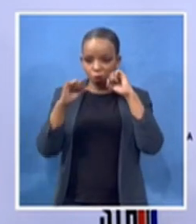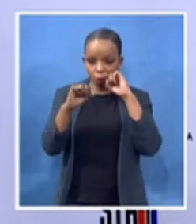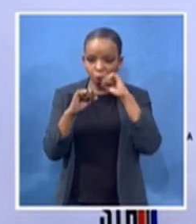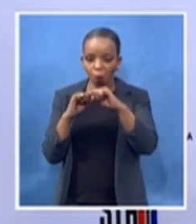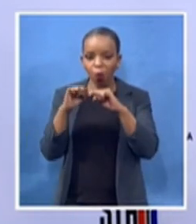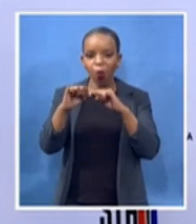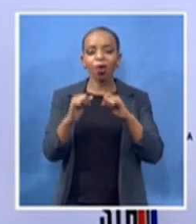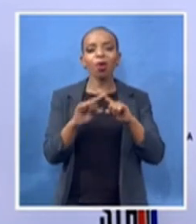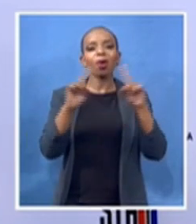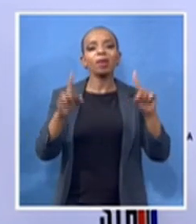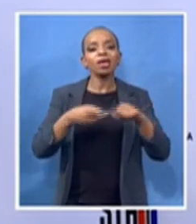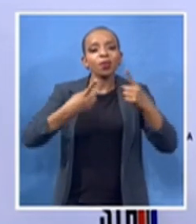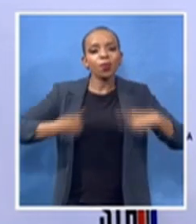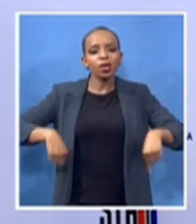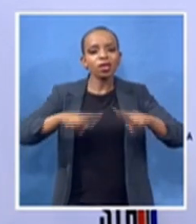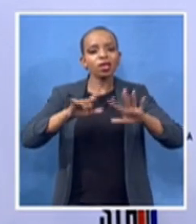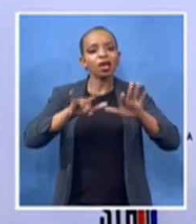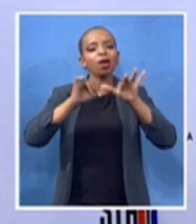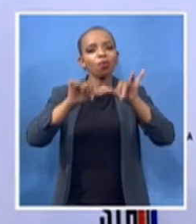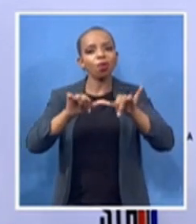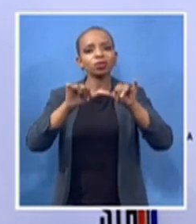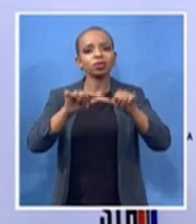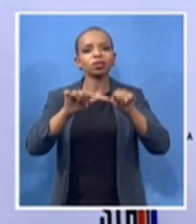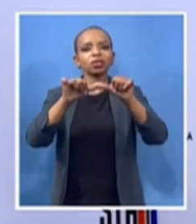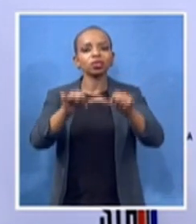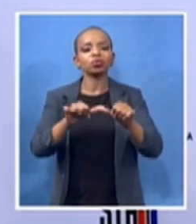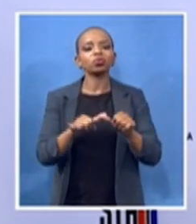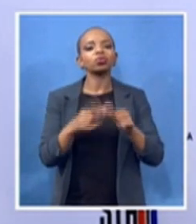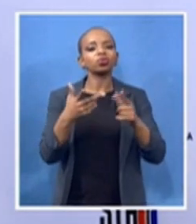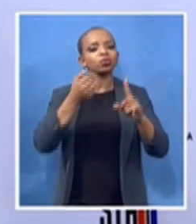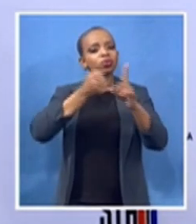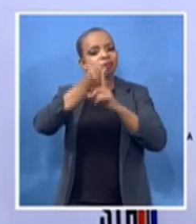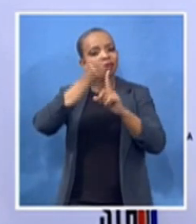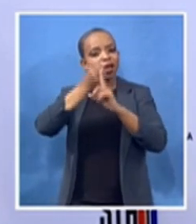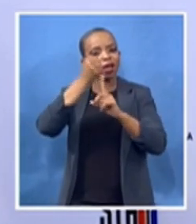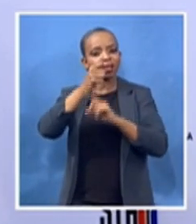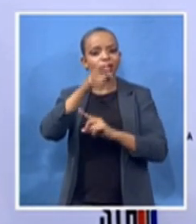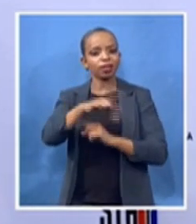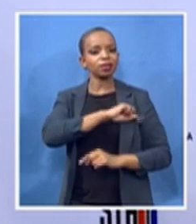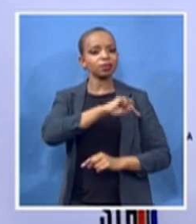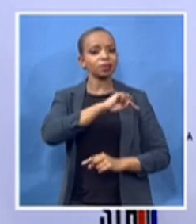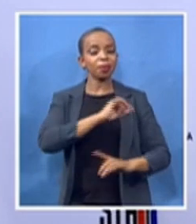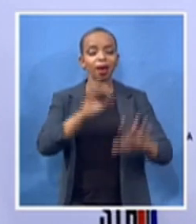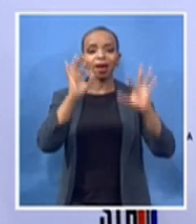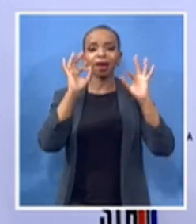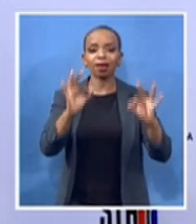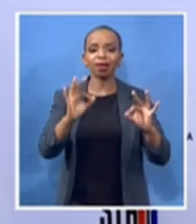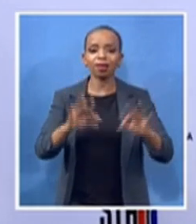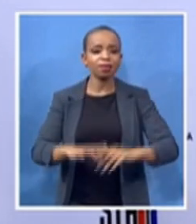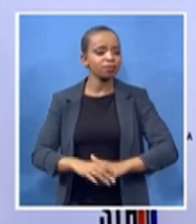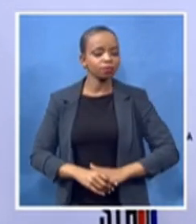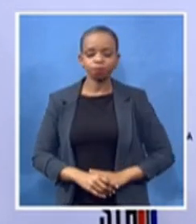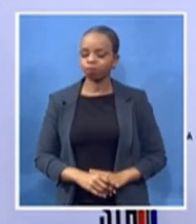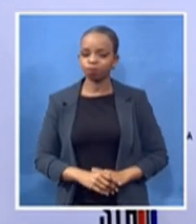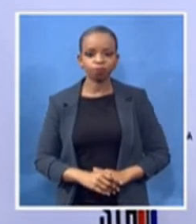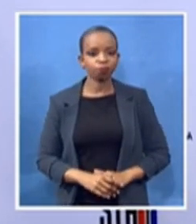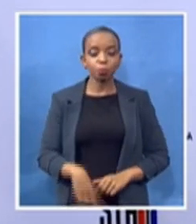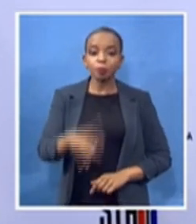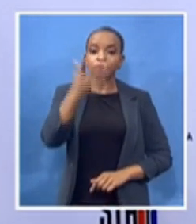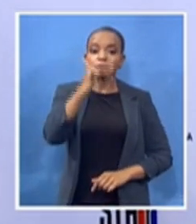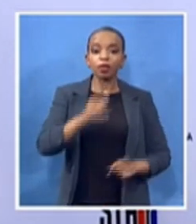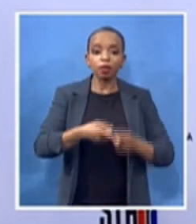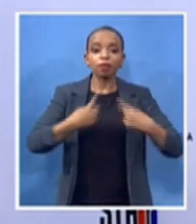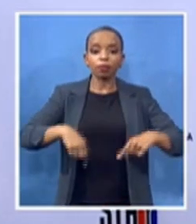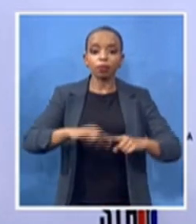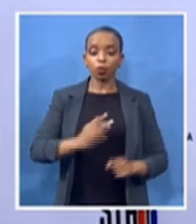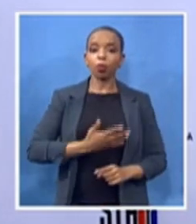because it's absolutely imperative if we would like to see um the complete emancipation and empowerment of